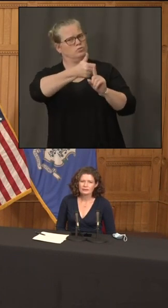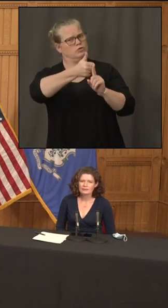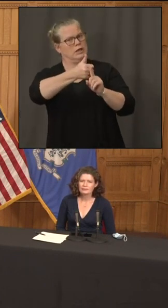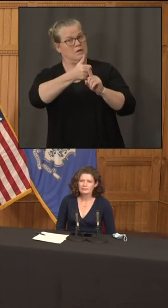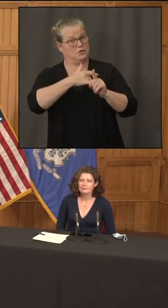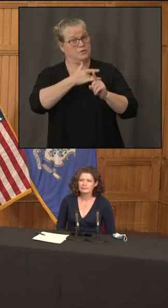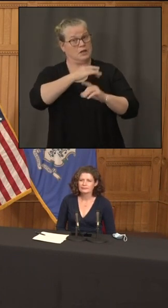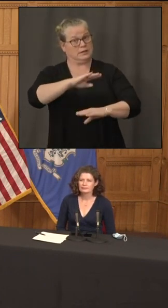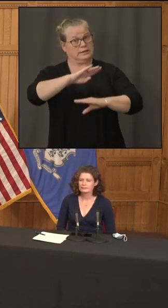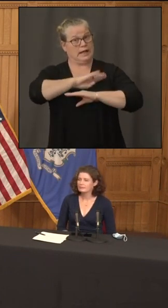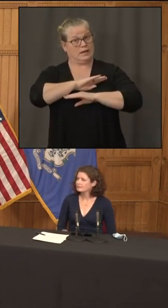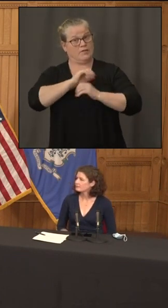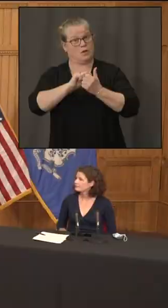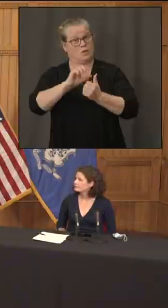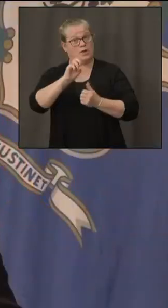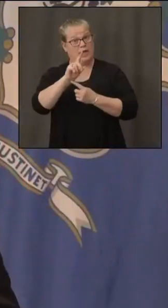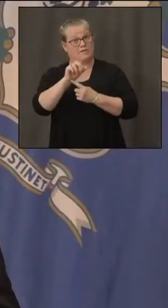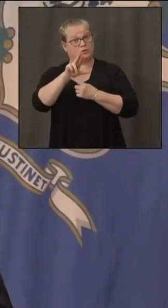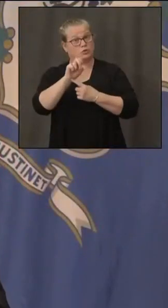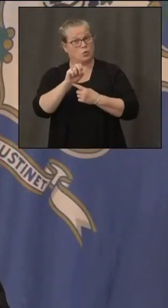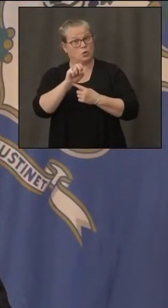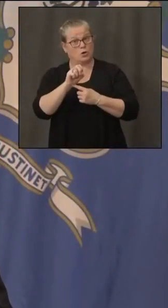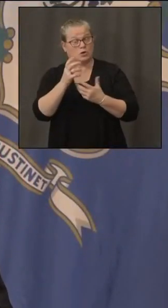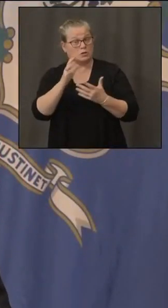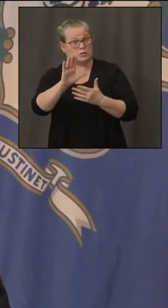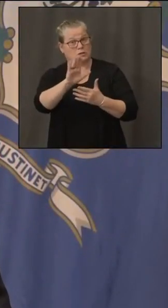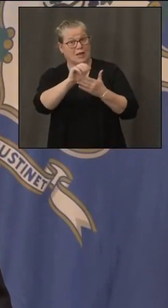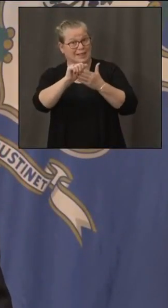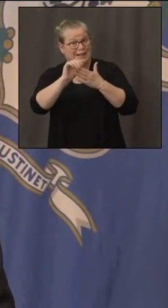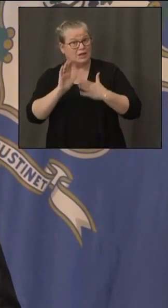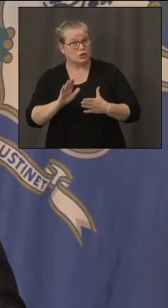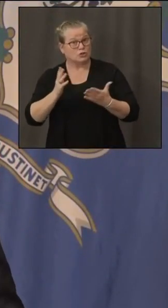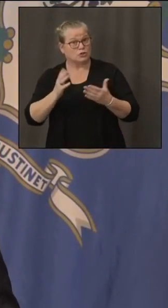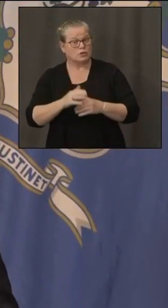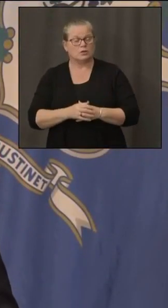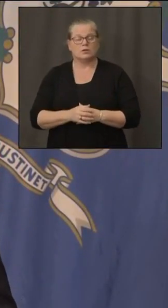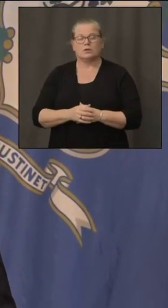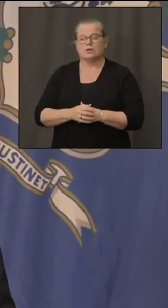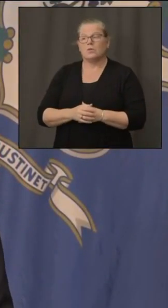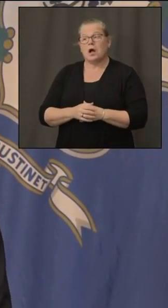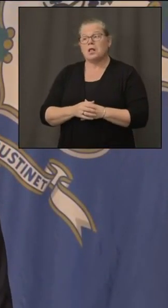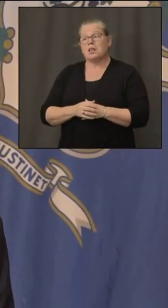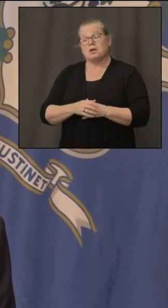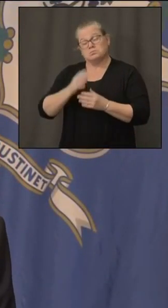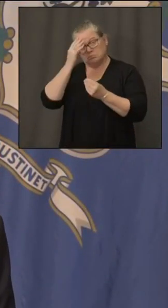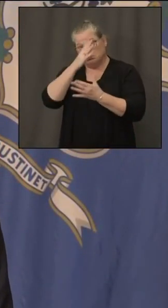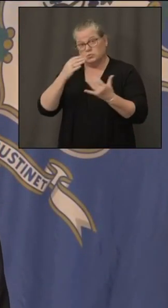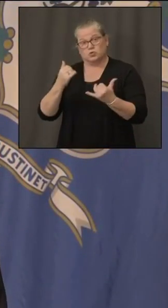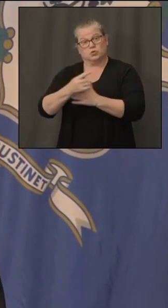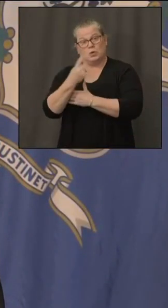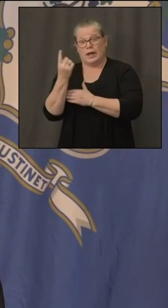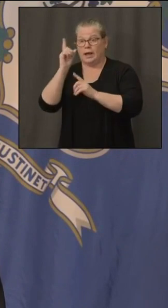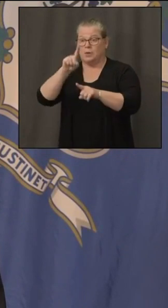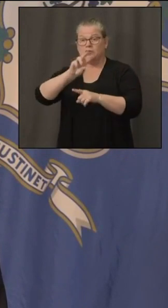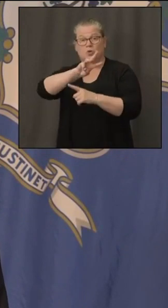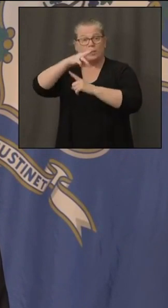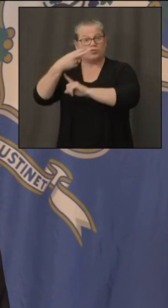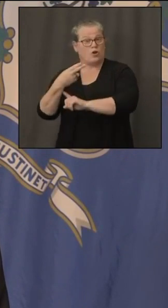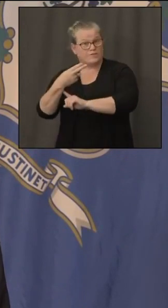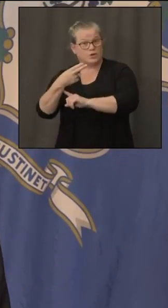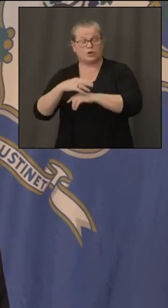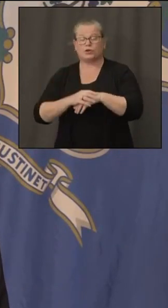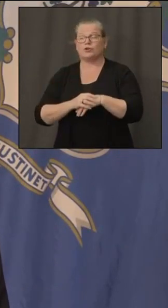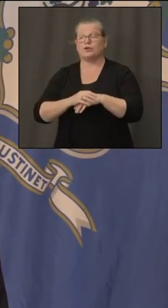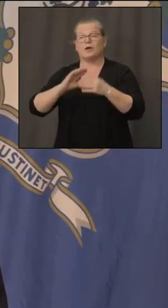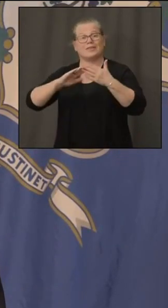well i can start i mean i was at west hartford today and uh we met the town manager and they have a um ever source